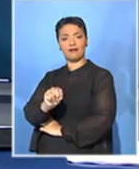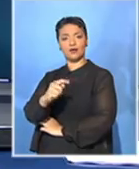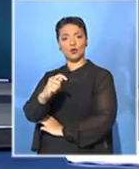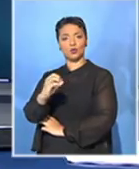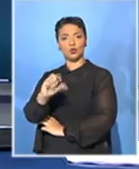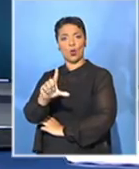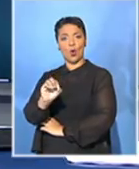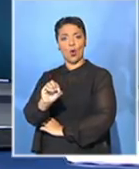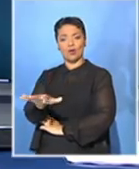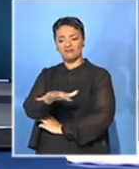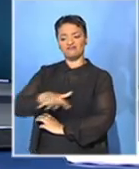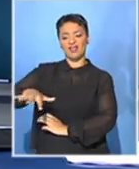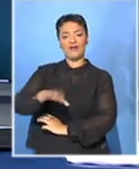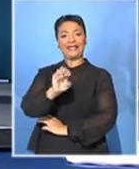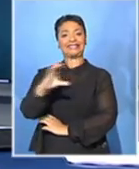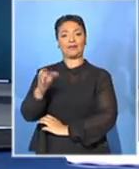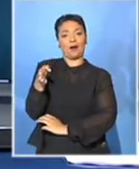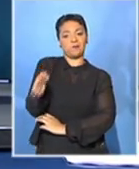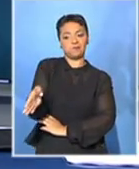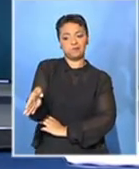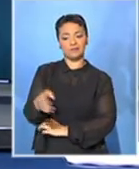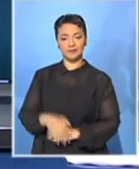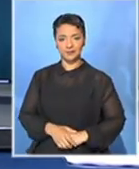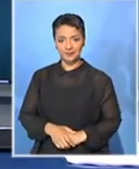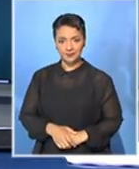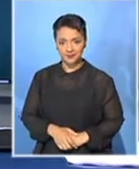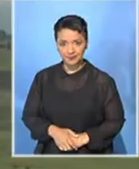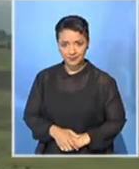in the Eastern Cape where the celebrations culminated earlier today.